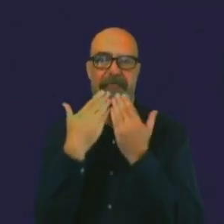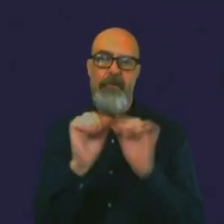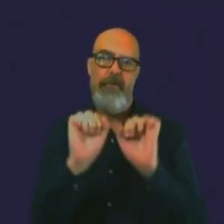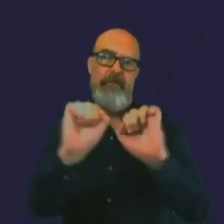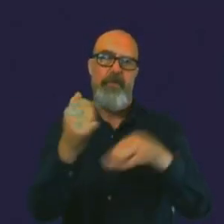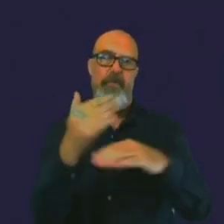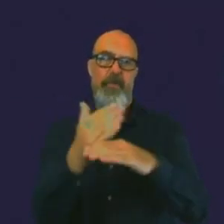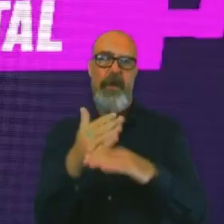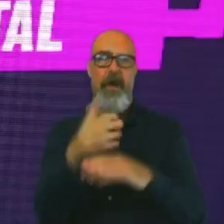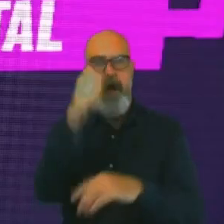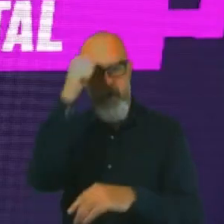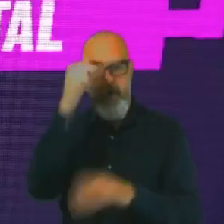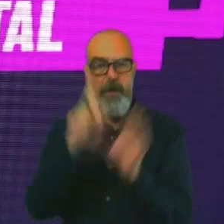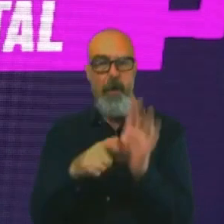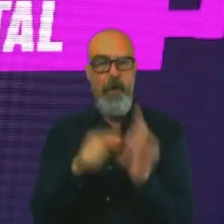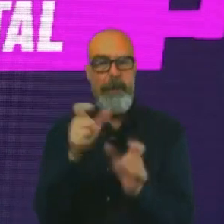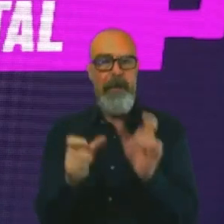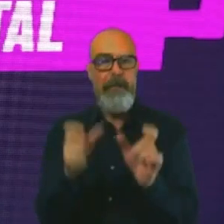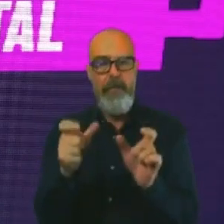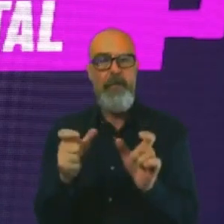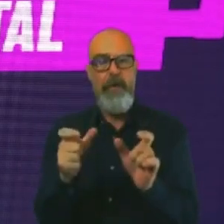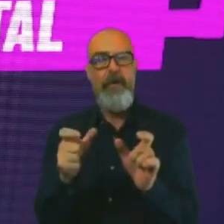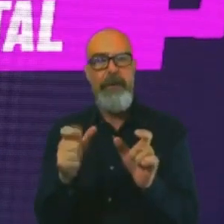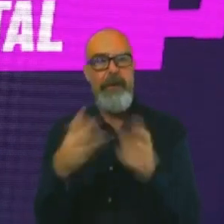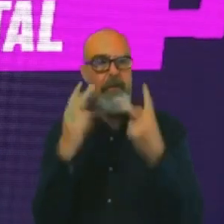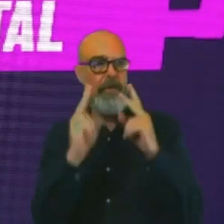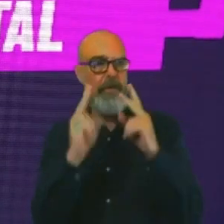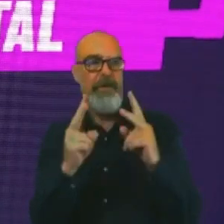young people out there have really appreciated your time as well.